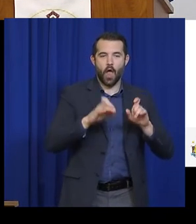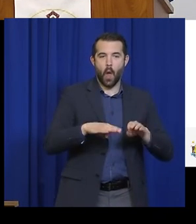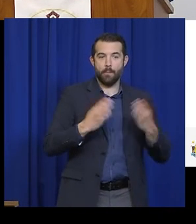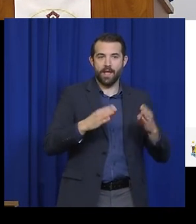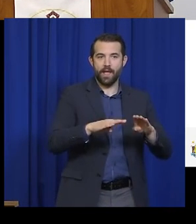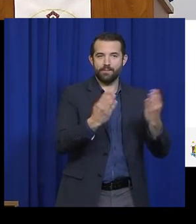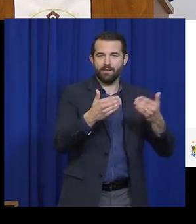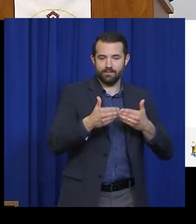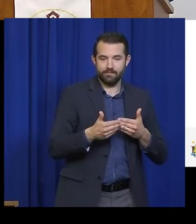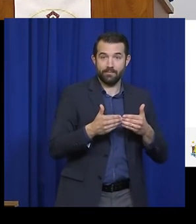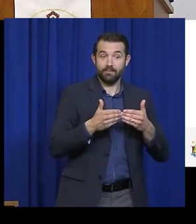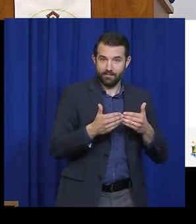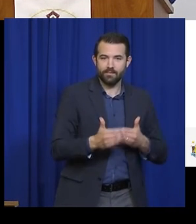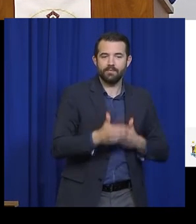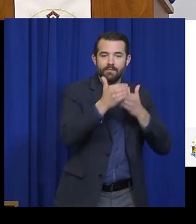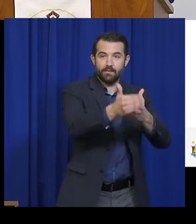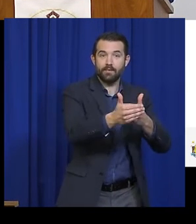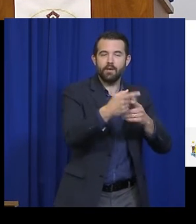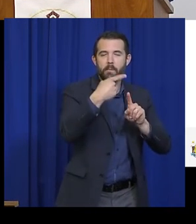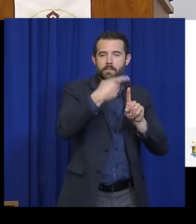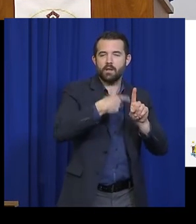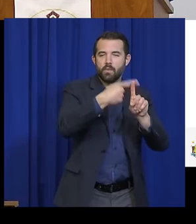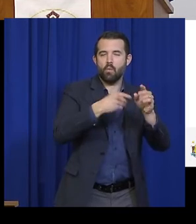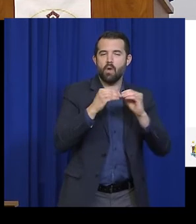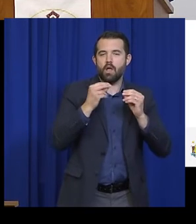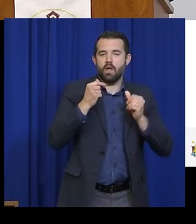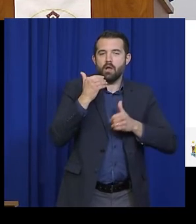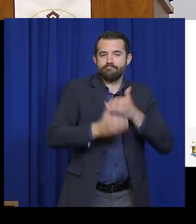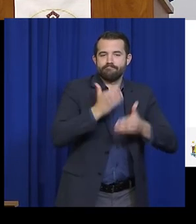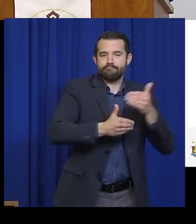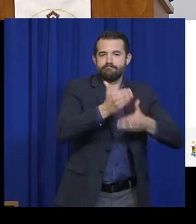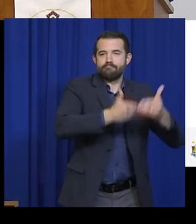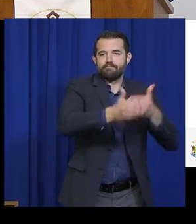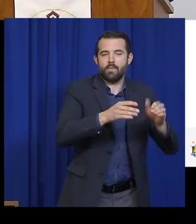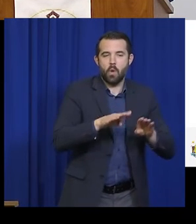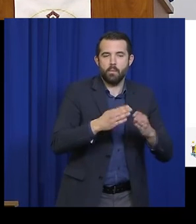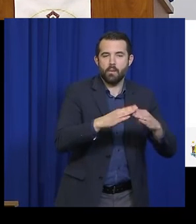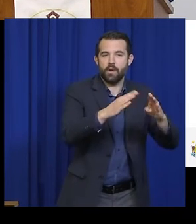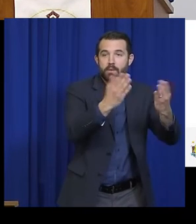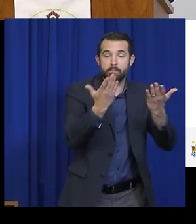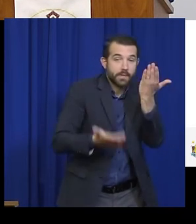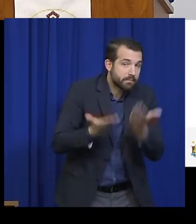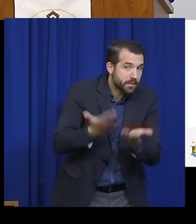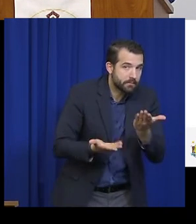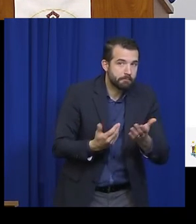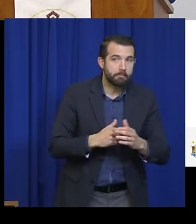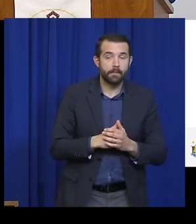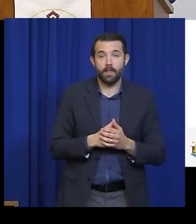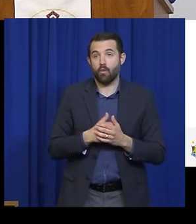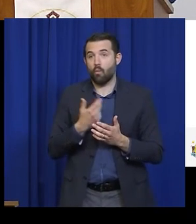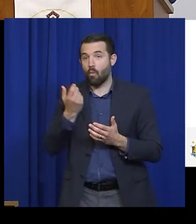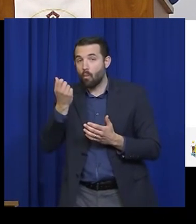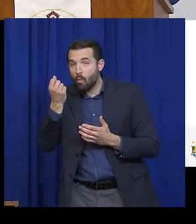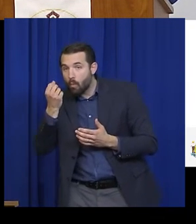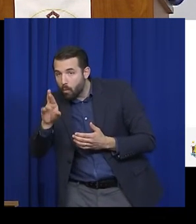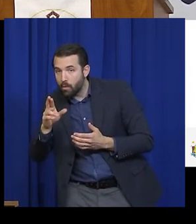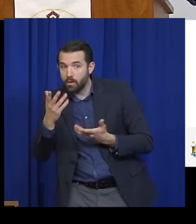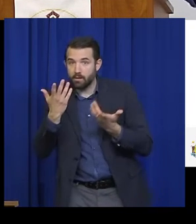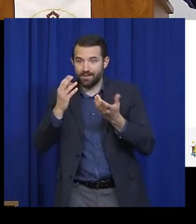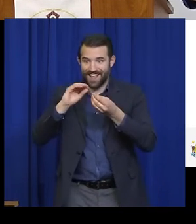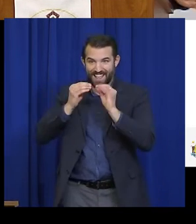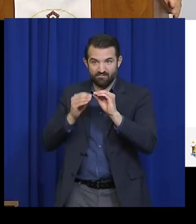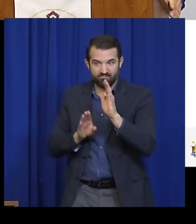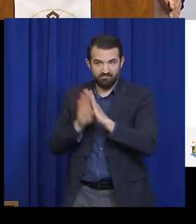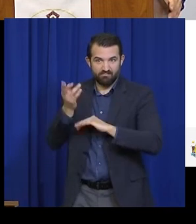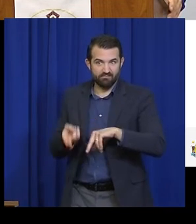At the same time, a surge in COVID-19 in parts or all of Maine could result in significant